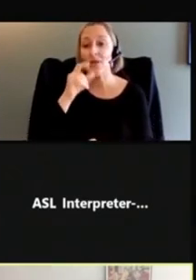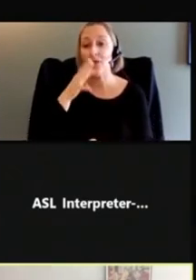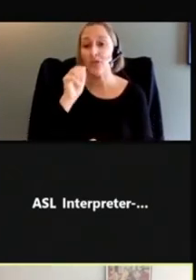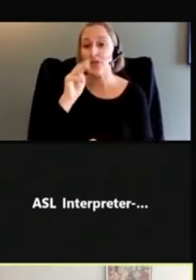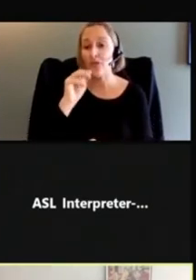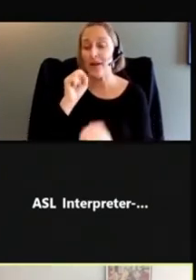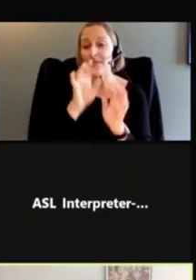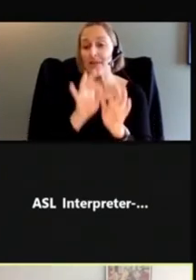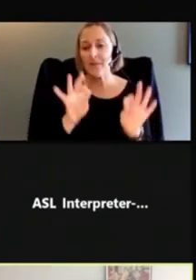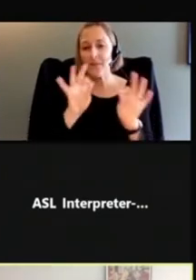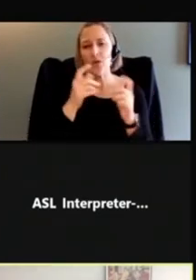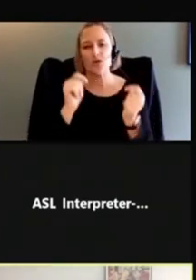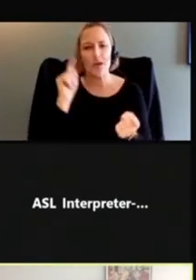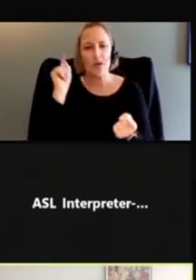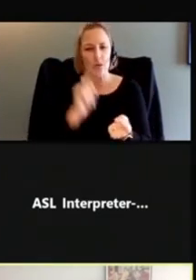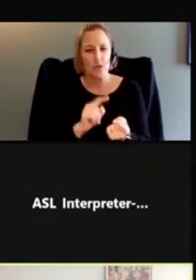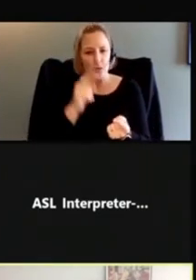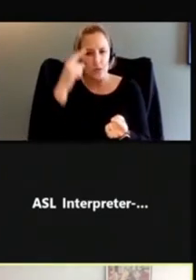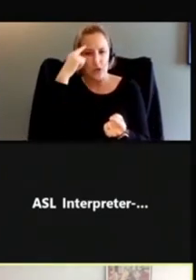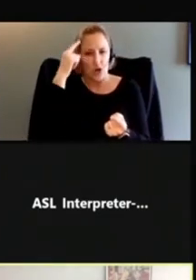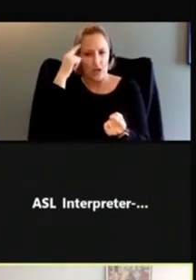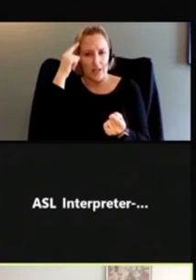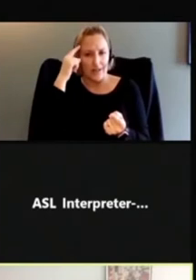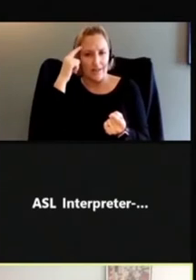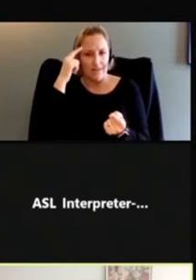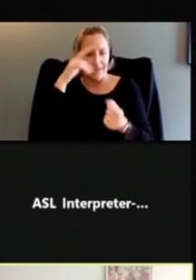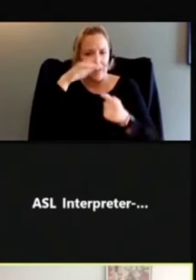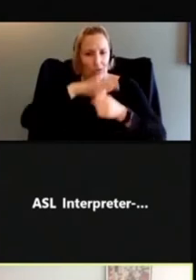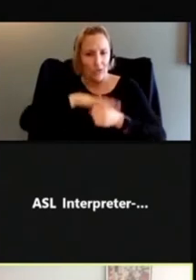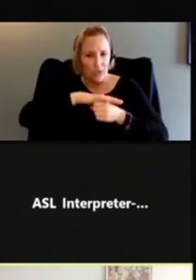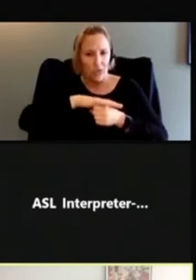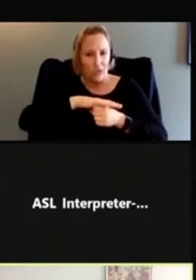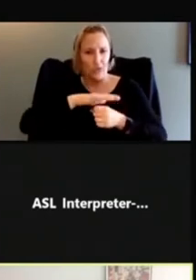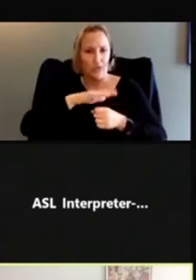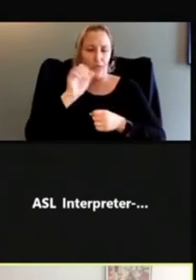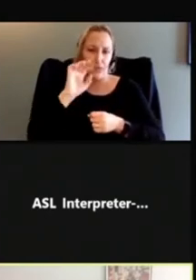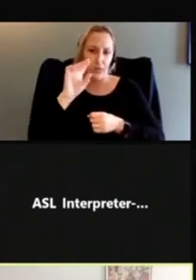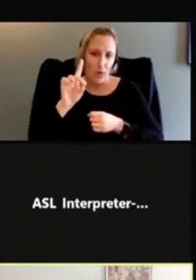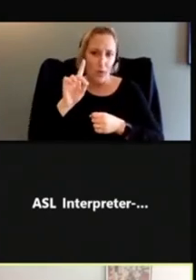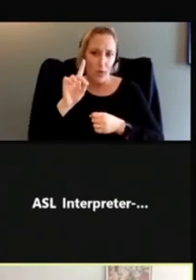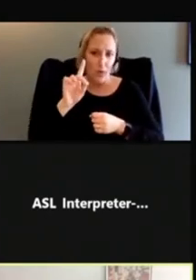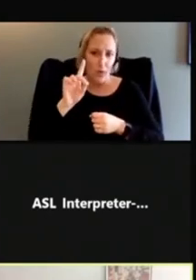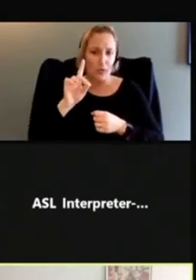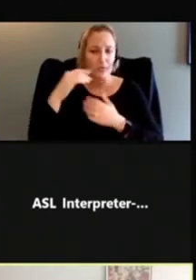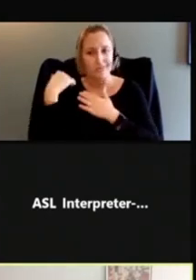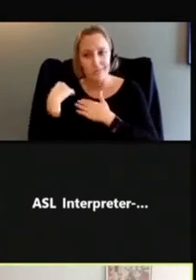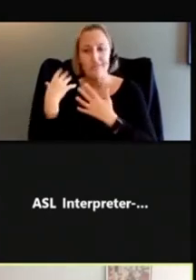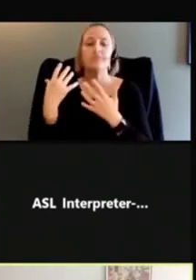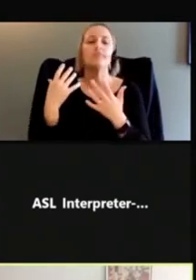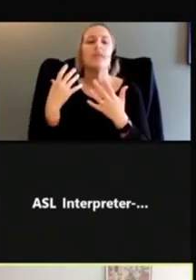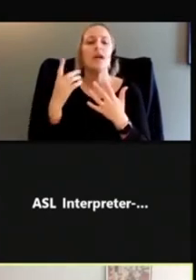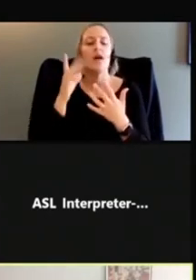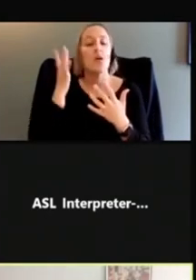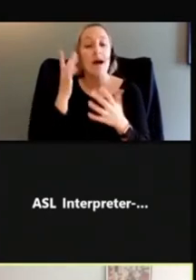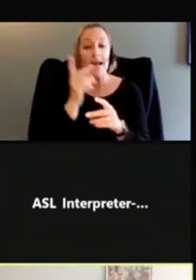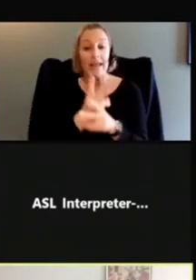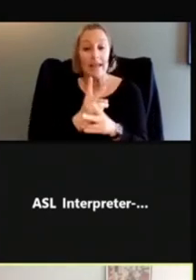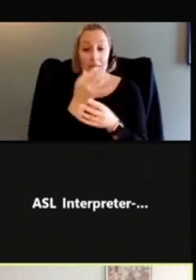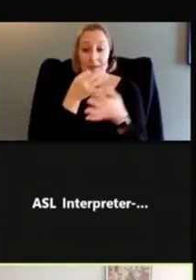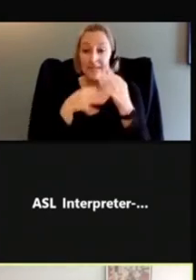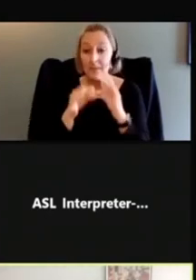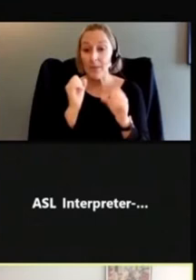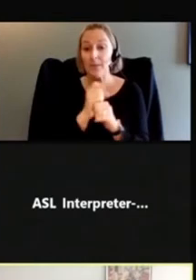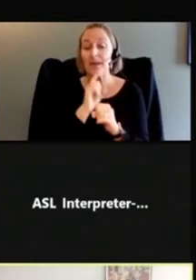reduce cognitive load as much as we can to keep things simple and really keep people's attention focused on the